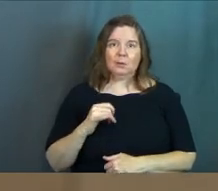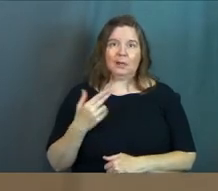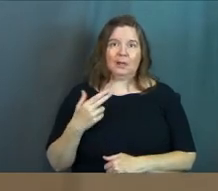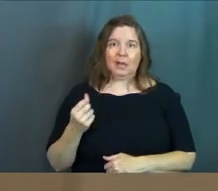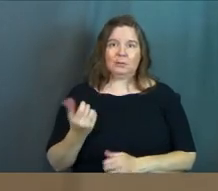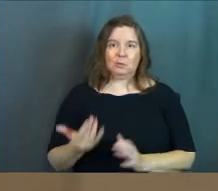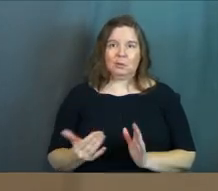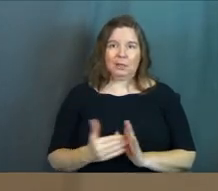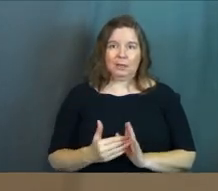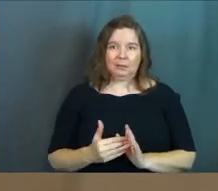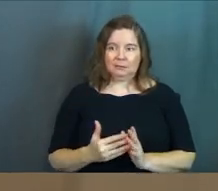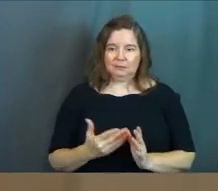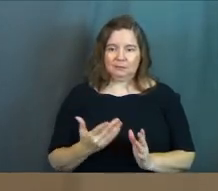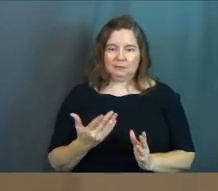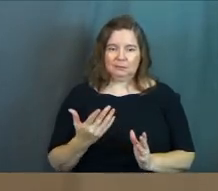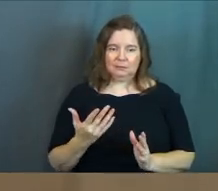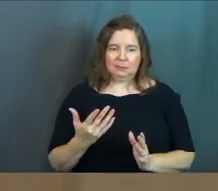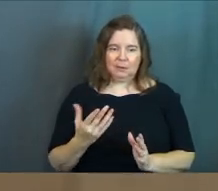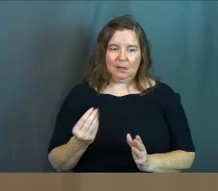like high school all over again.